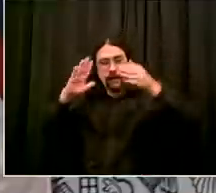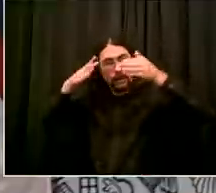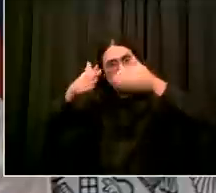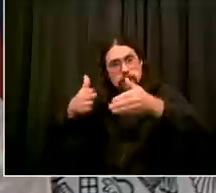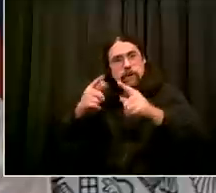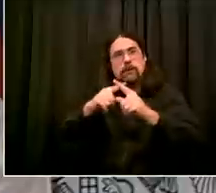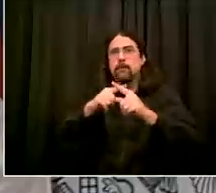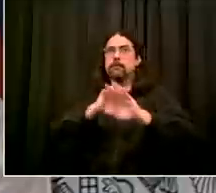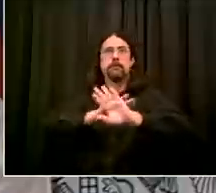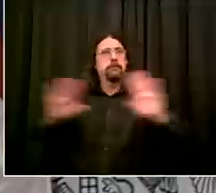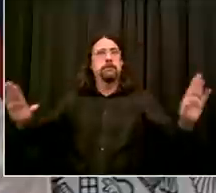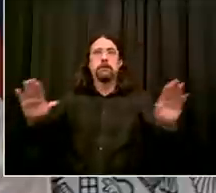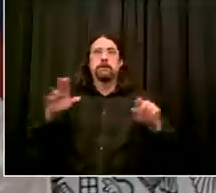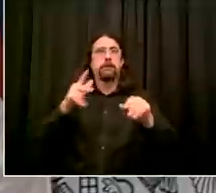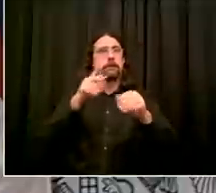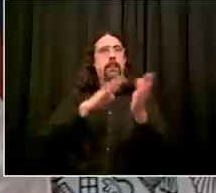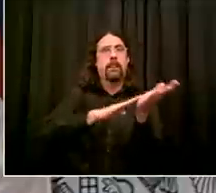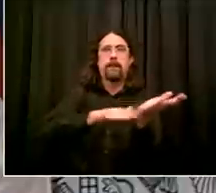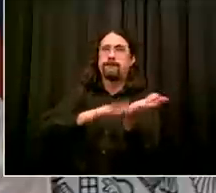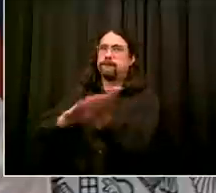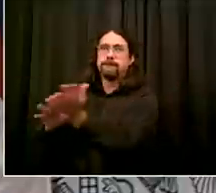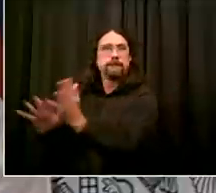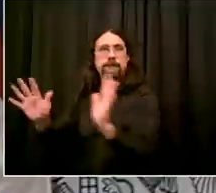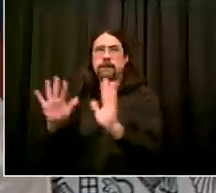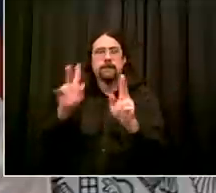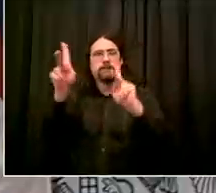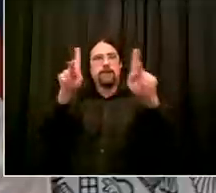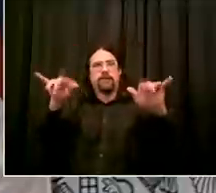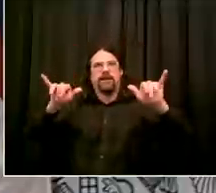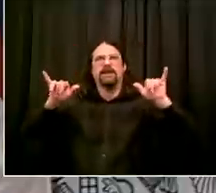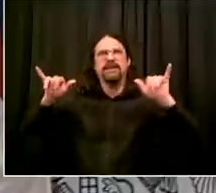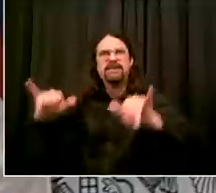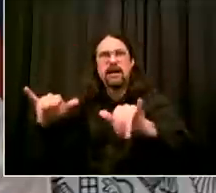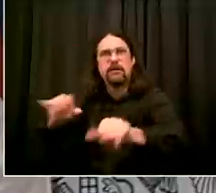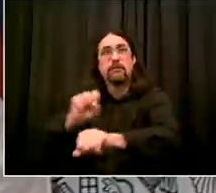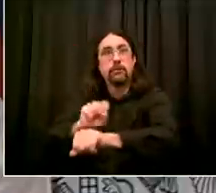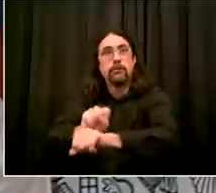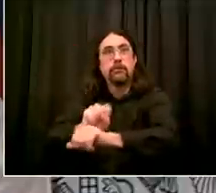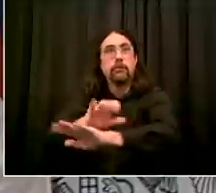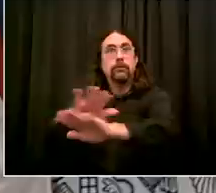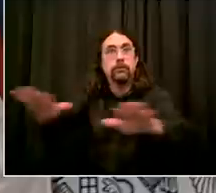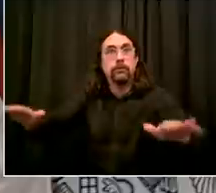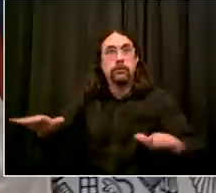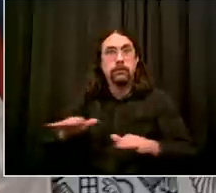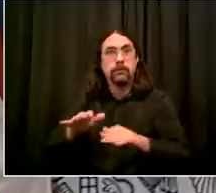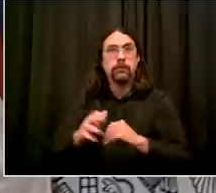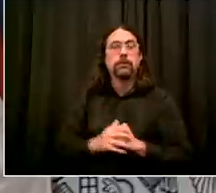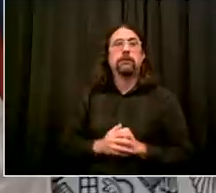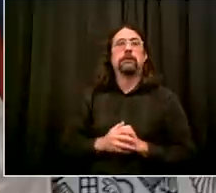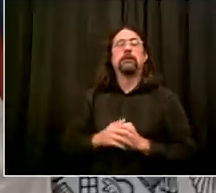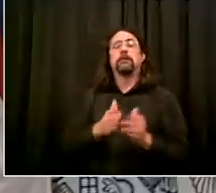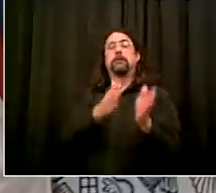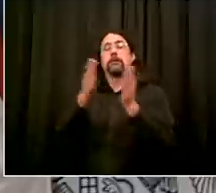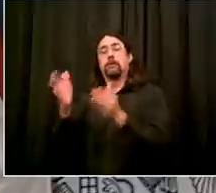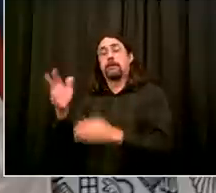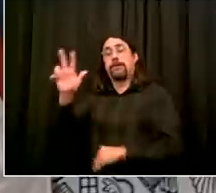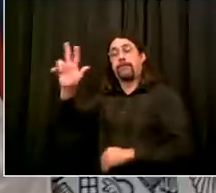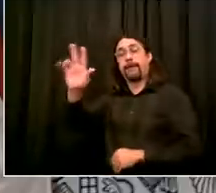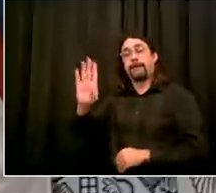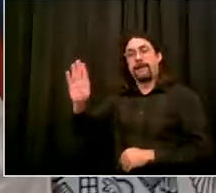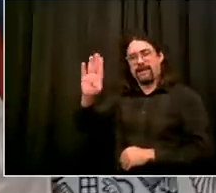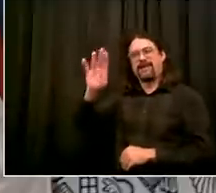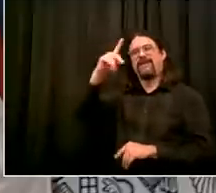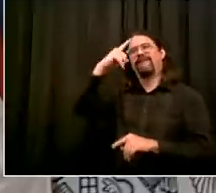services going in the city and avoid the layoffs of the people who serve us so well that's where the five billion would go but dana we